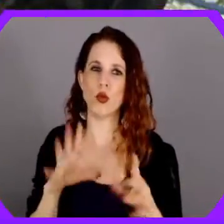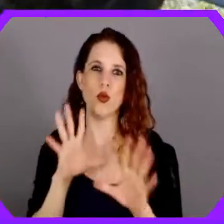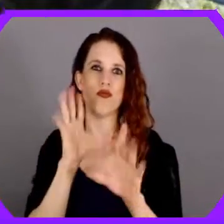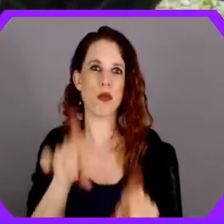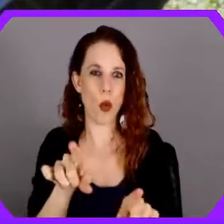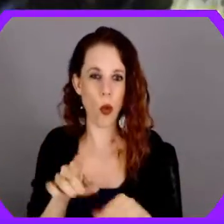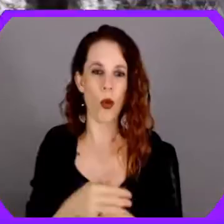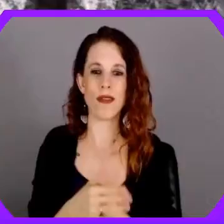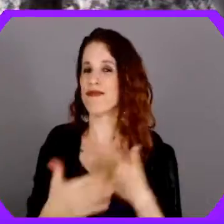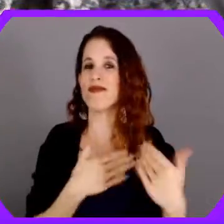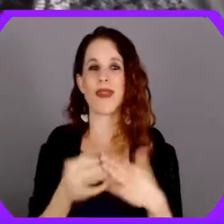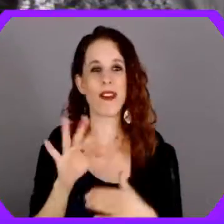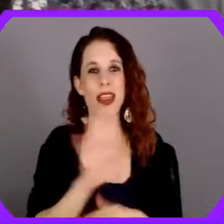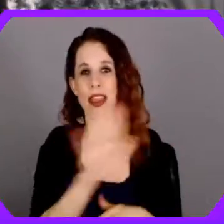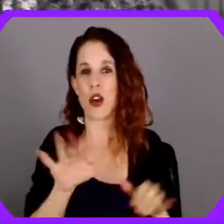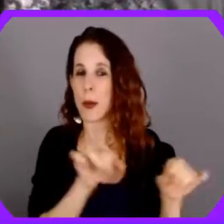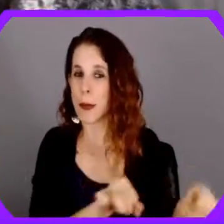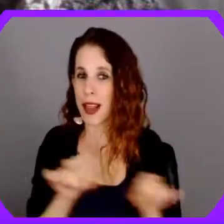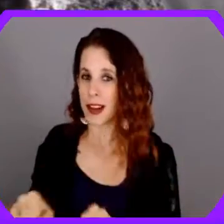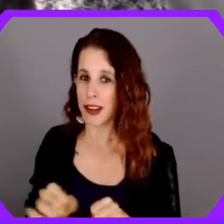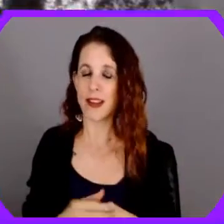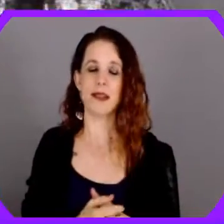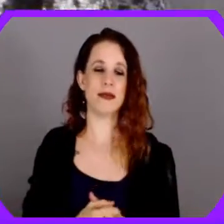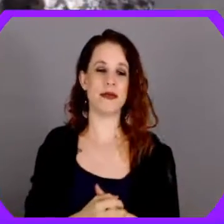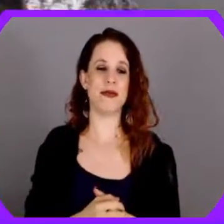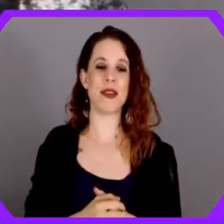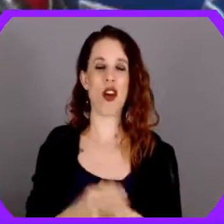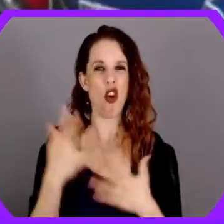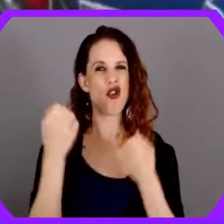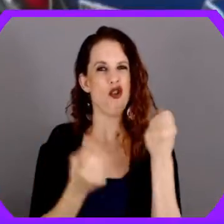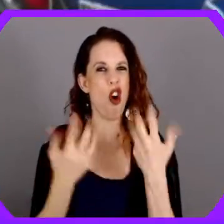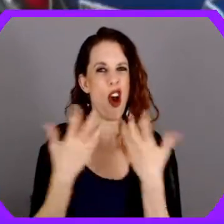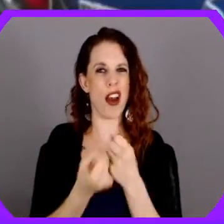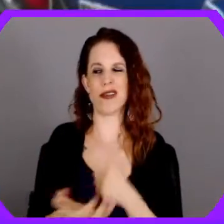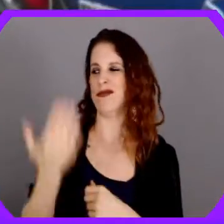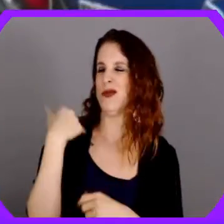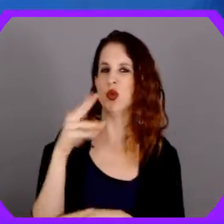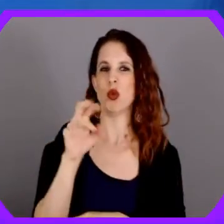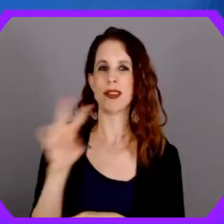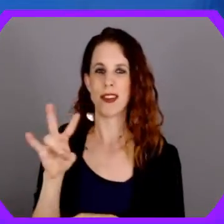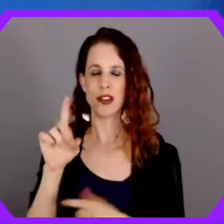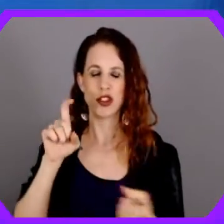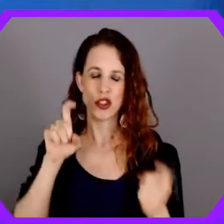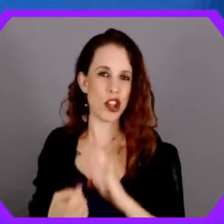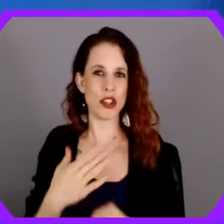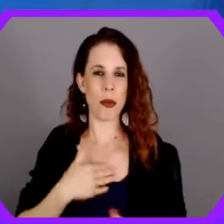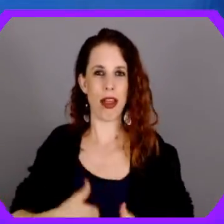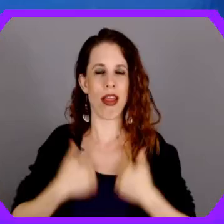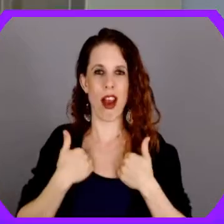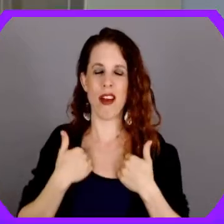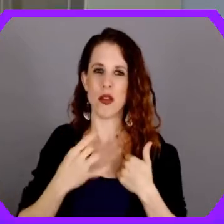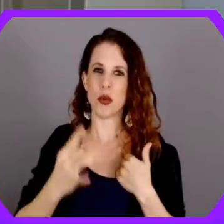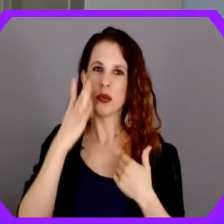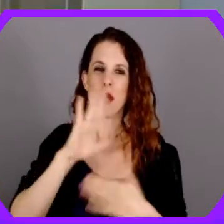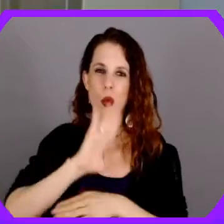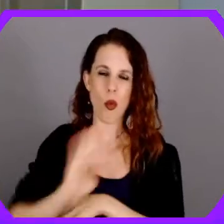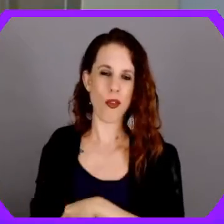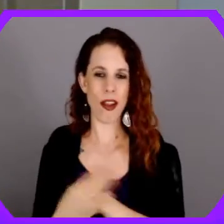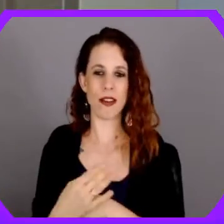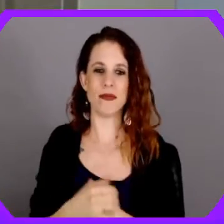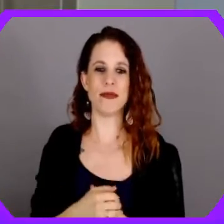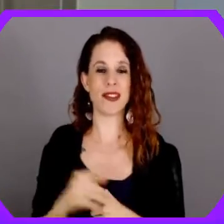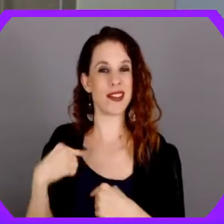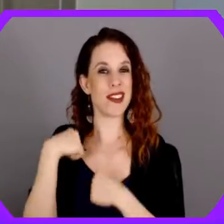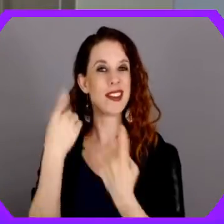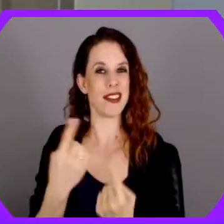who wants to attend them, regardless of their ability. A car accident in 2007 changed my life dramatically overnight.